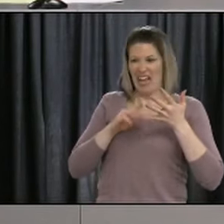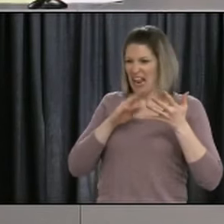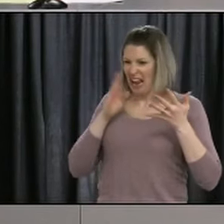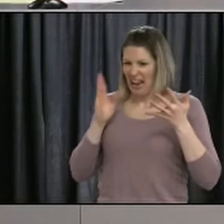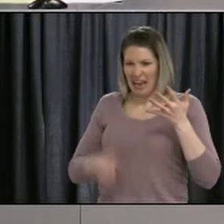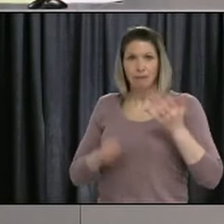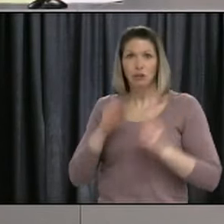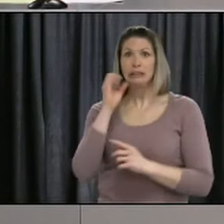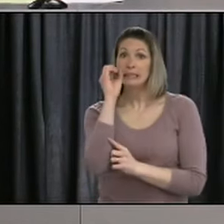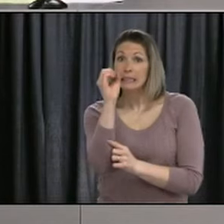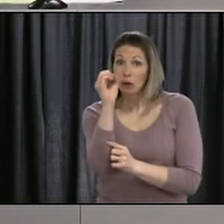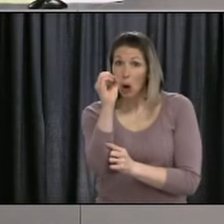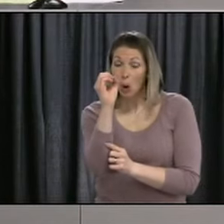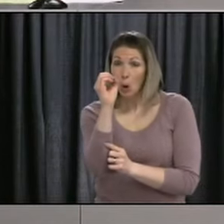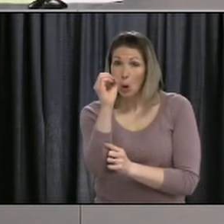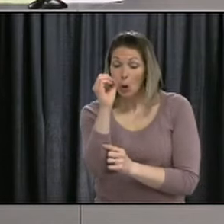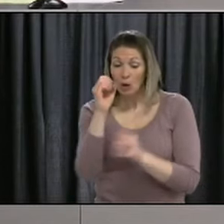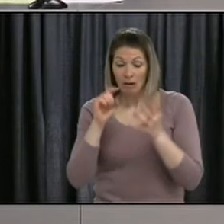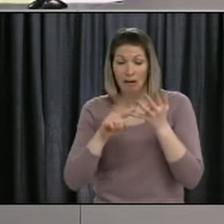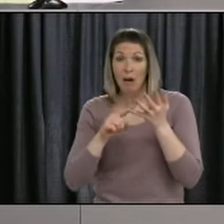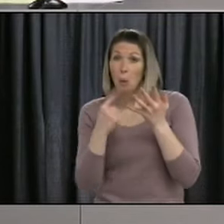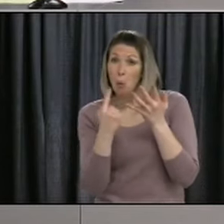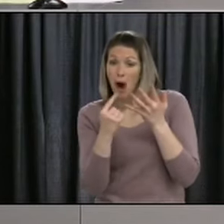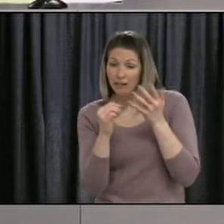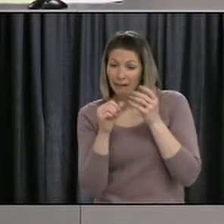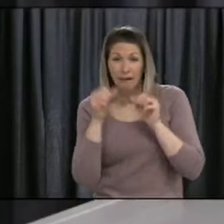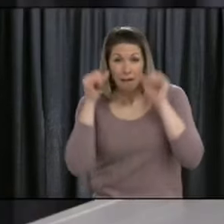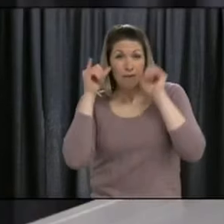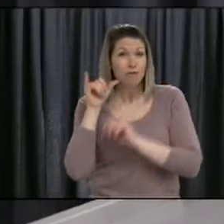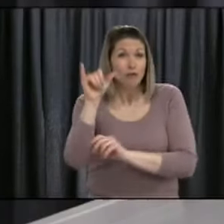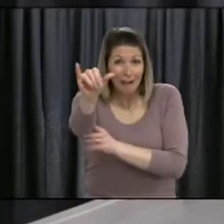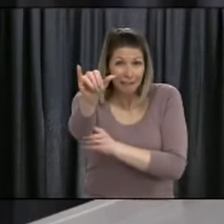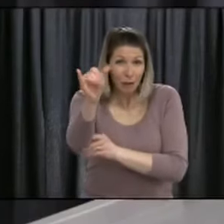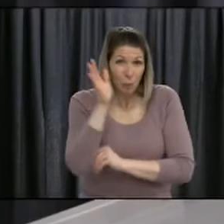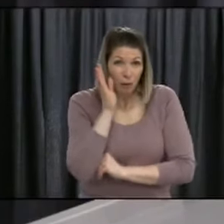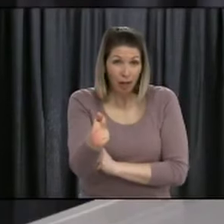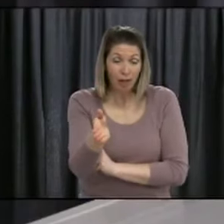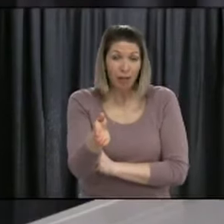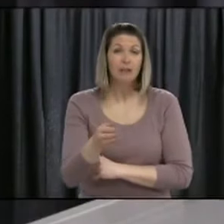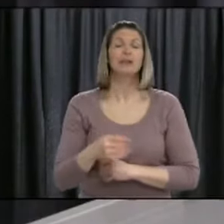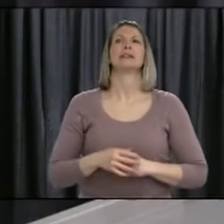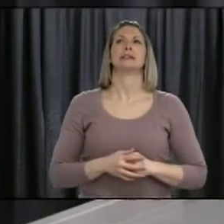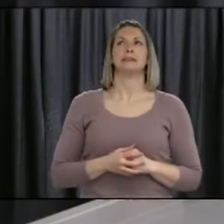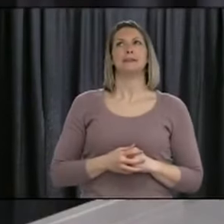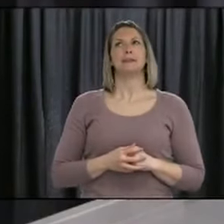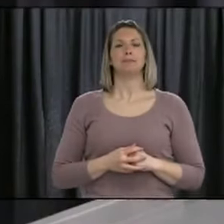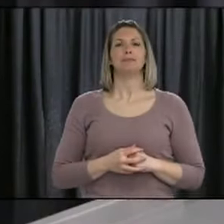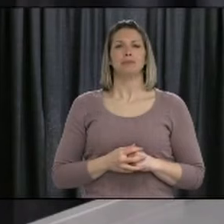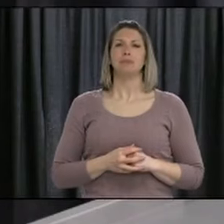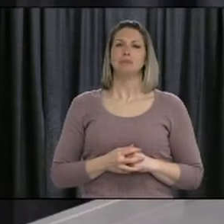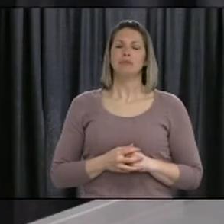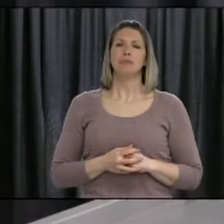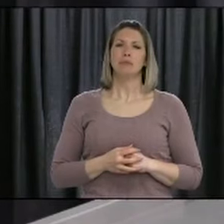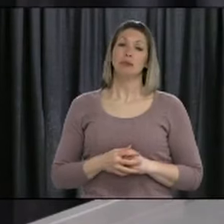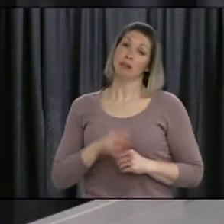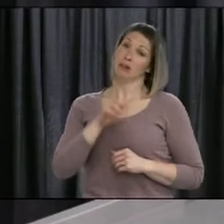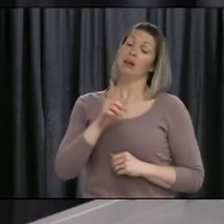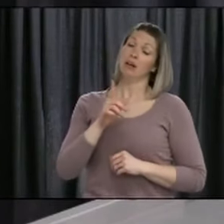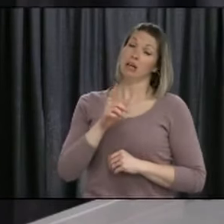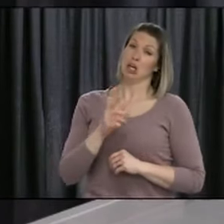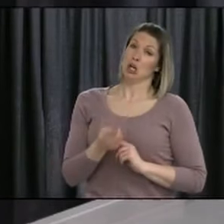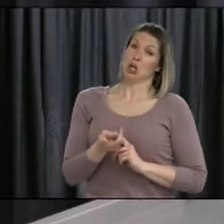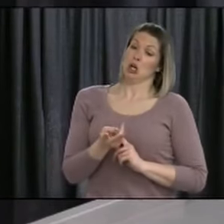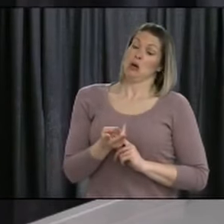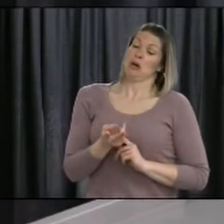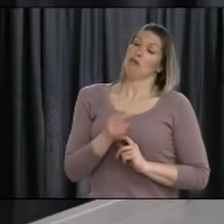There are at least five different research activities as far as vaccines are concerned because there are that many different types. Two of them are somewhat experimental,